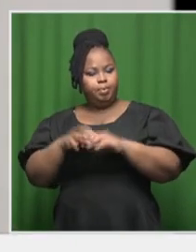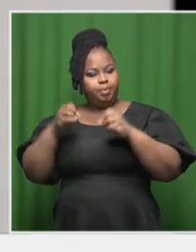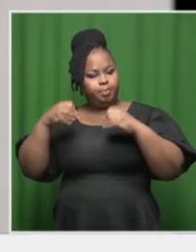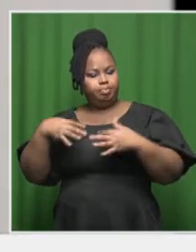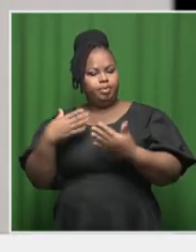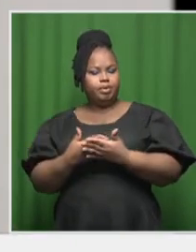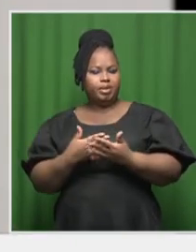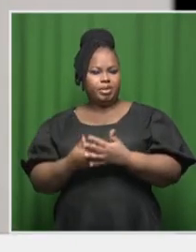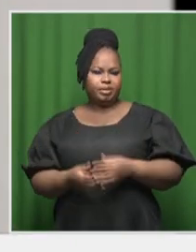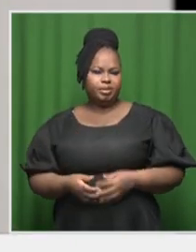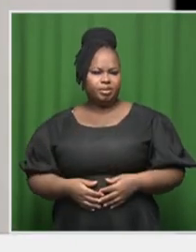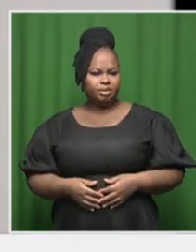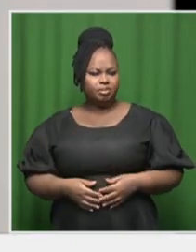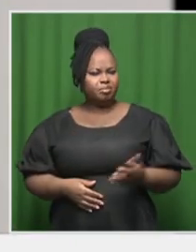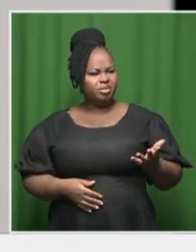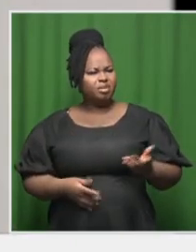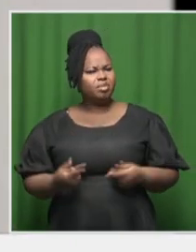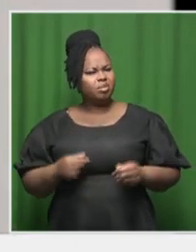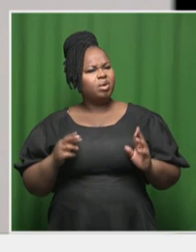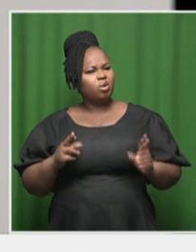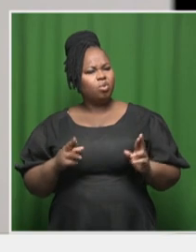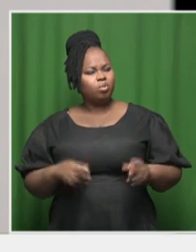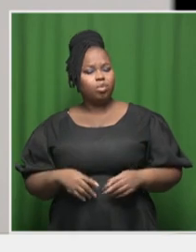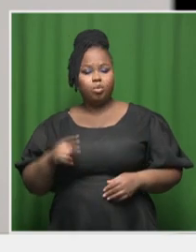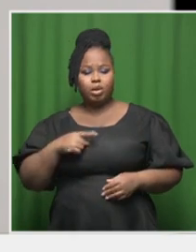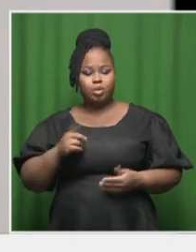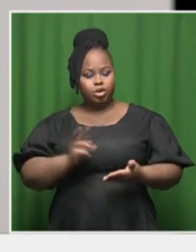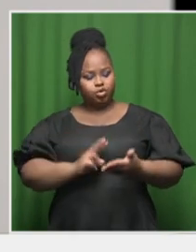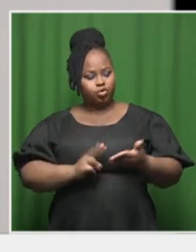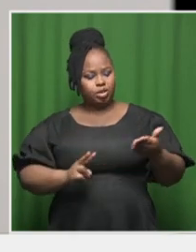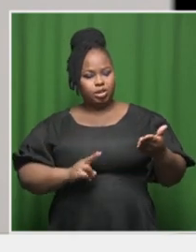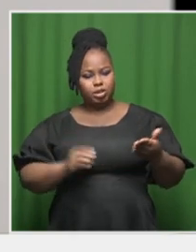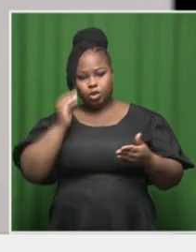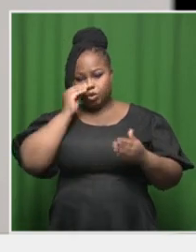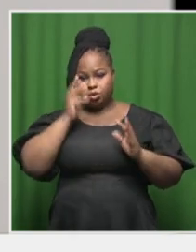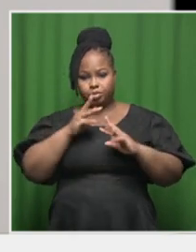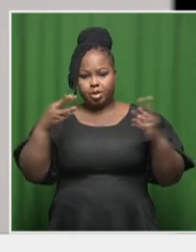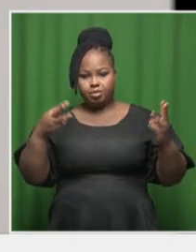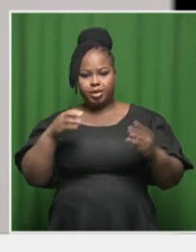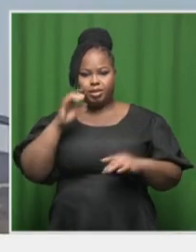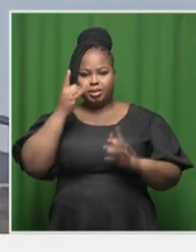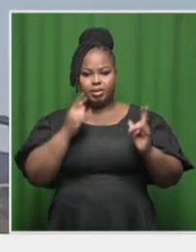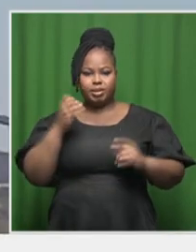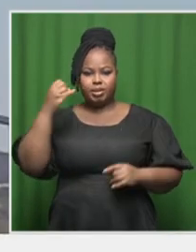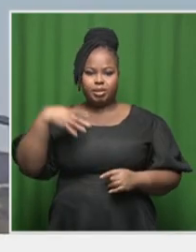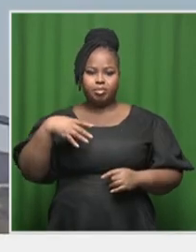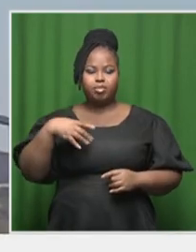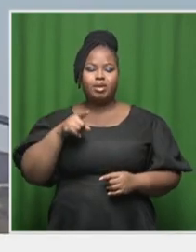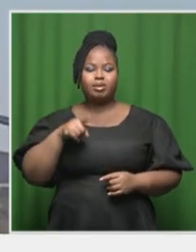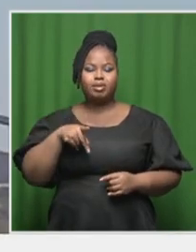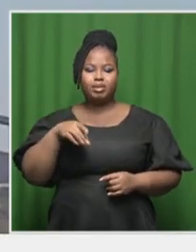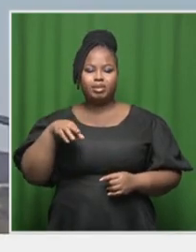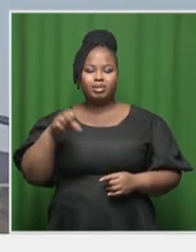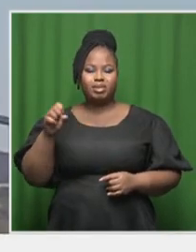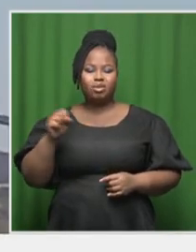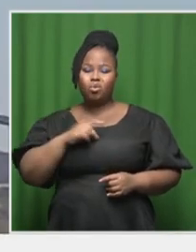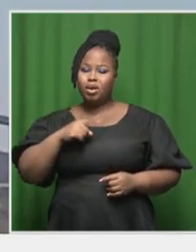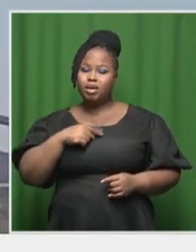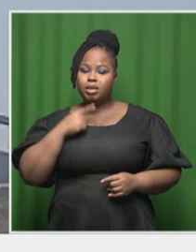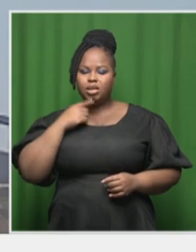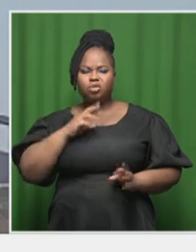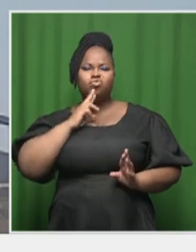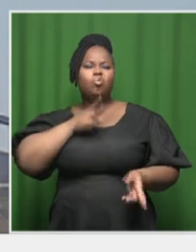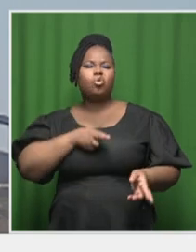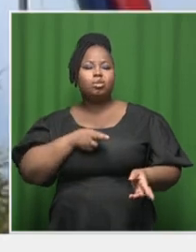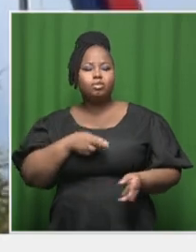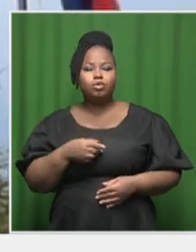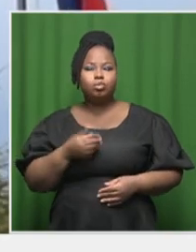I'm sorry. One would hope because, I mean, I'm reading from a City Press article that came out this last weekend where they are reporting, and this was